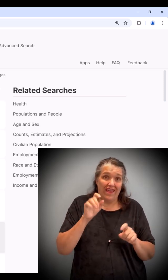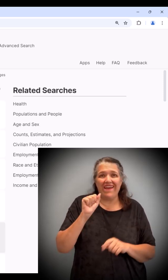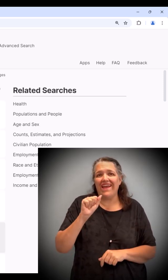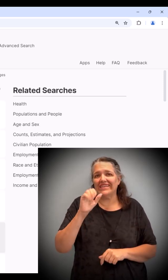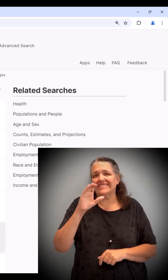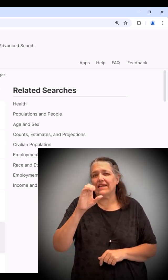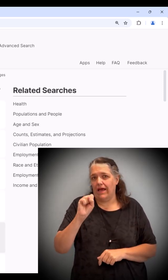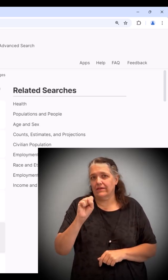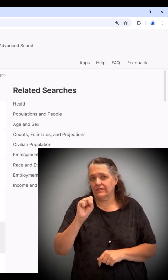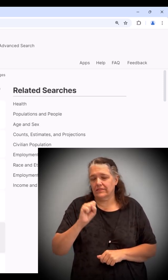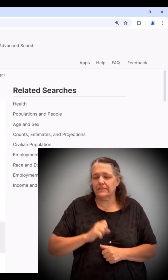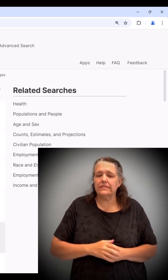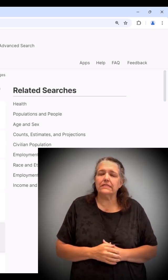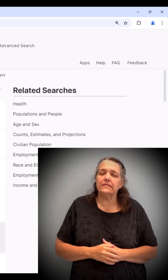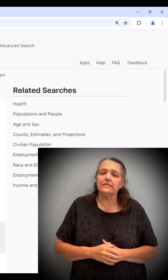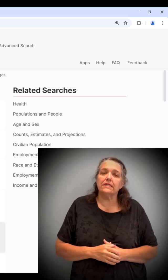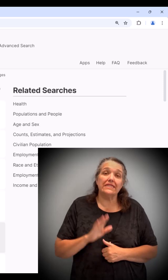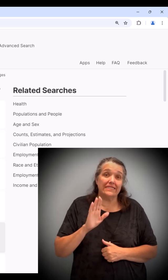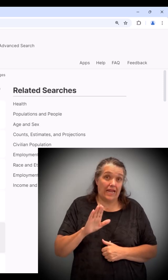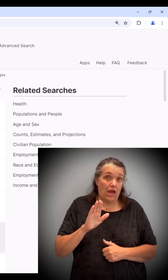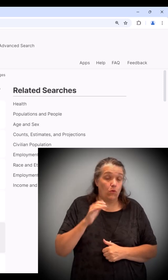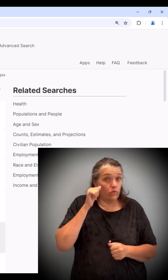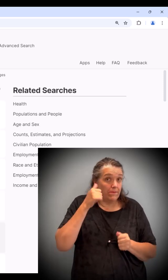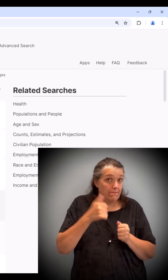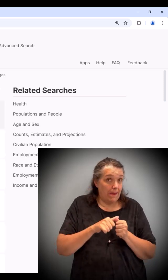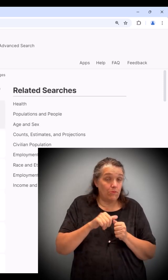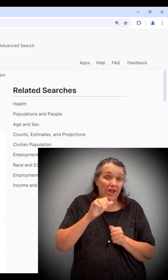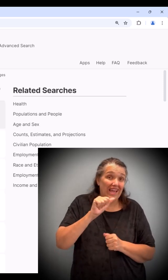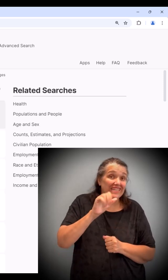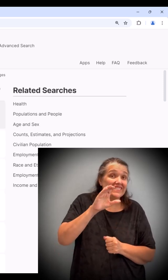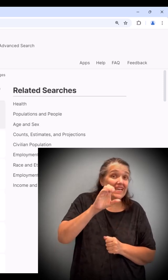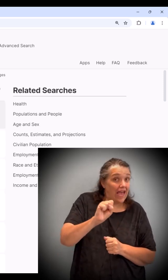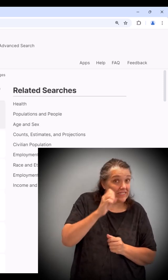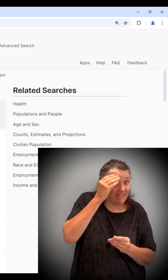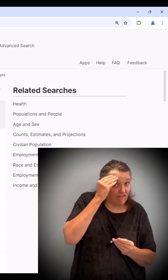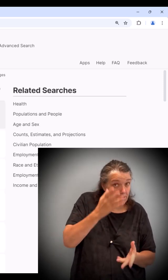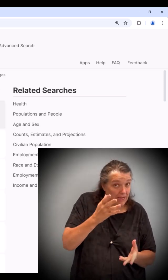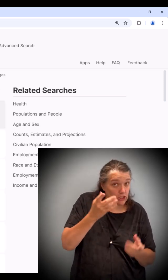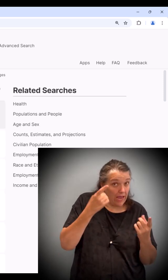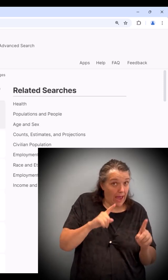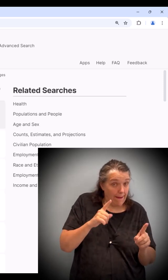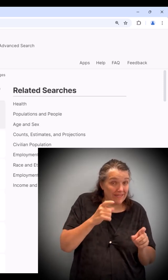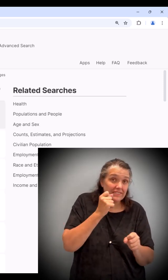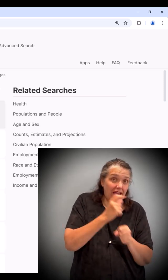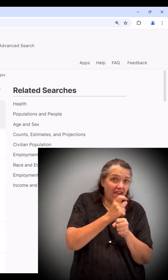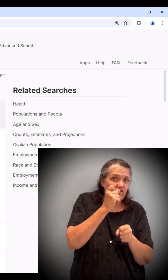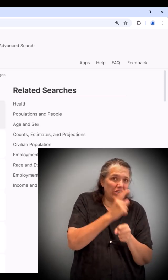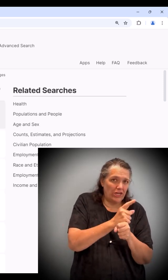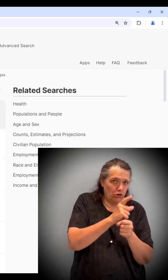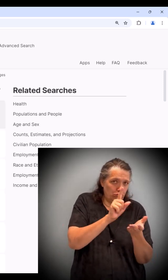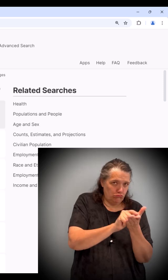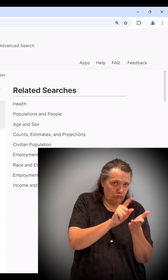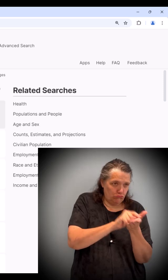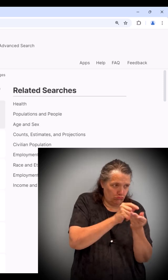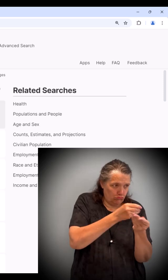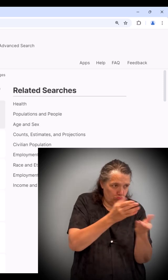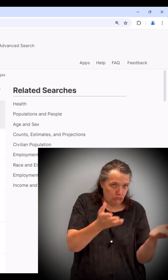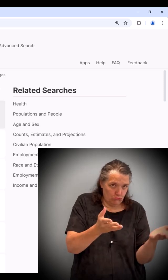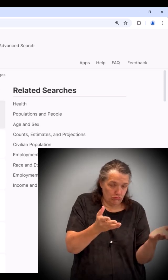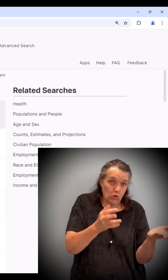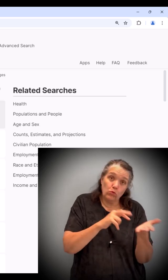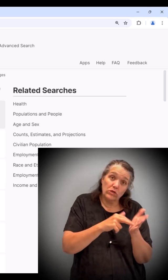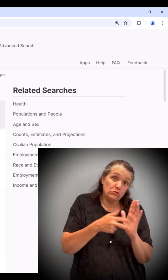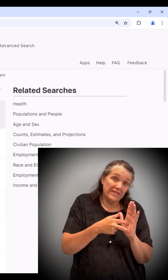that the ACS data are published every year so you will see multiple years of data you can explore.